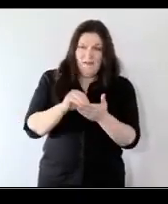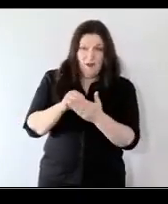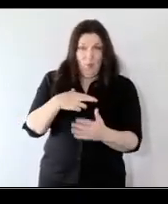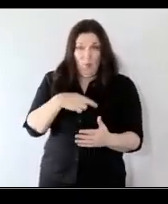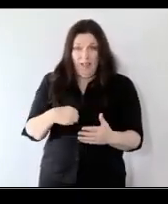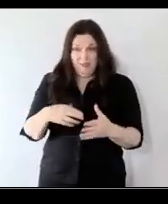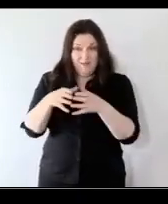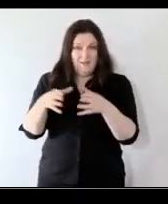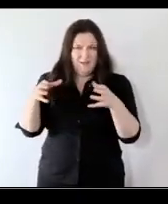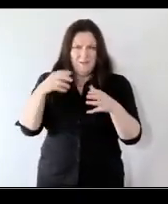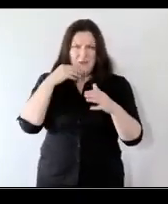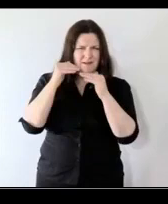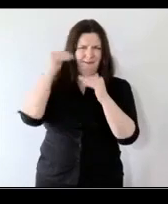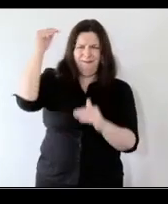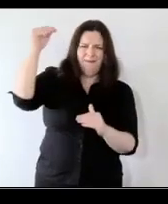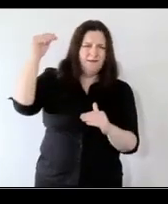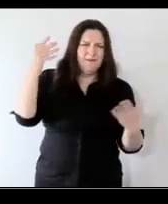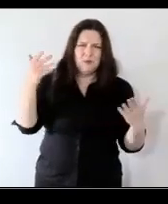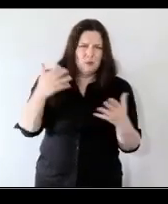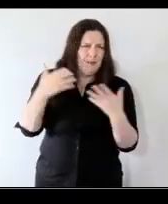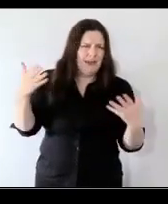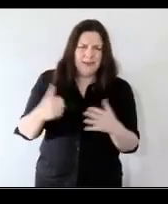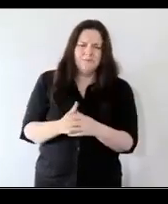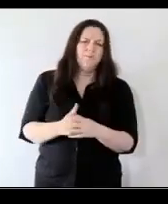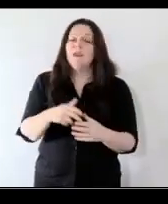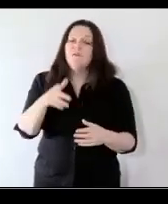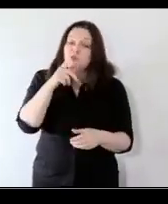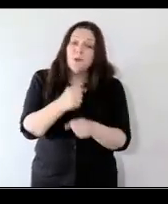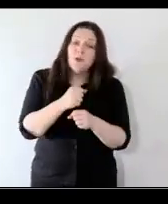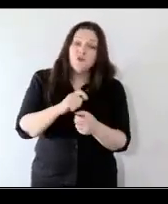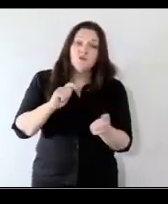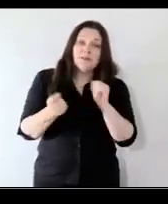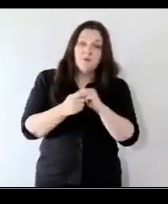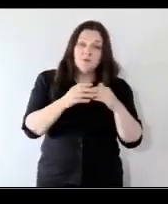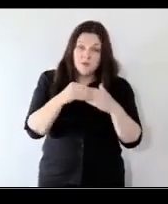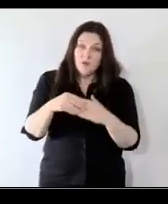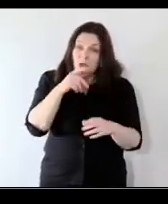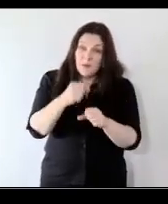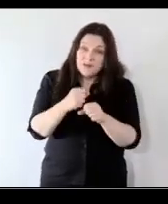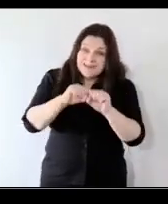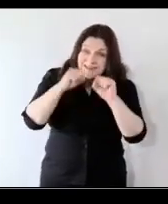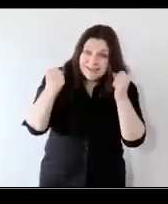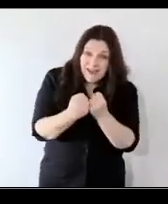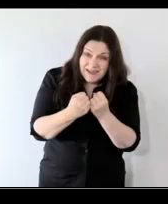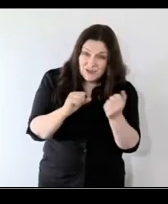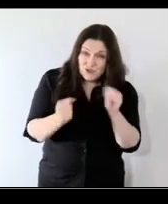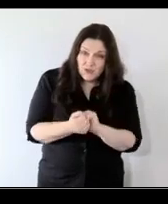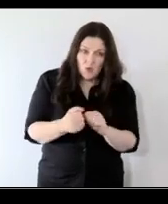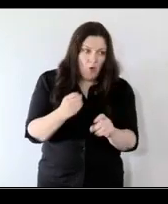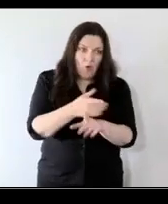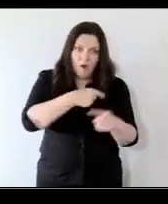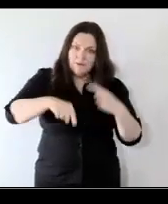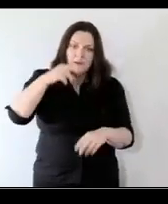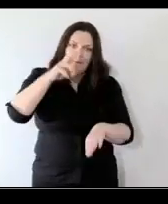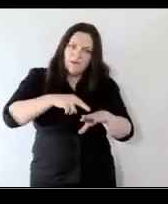that still something you profoundly believe when we talk about that transformative leadership this is societal change this is all of us better understanding